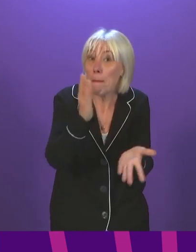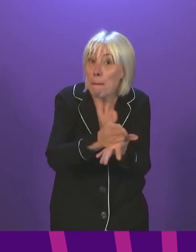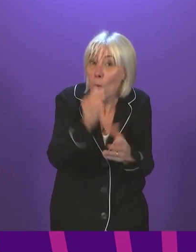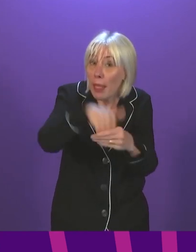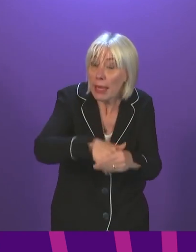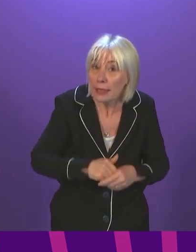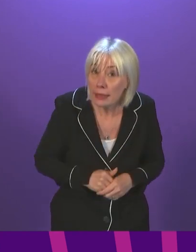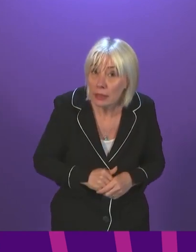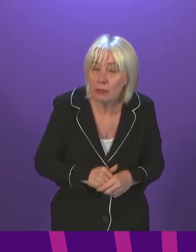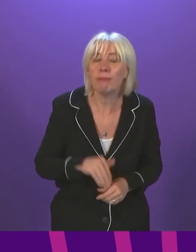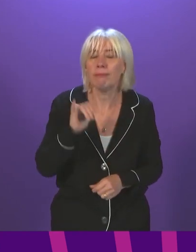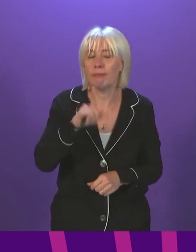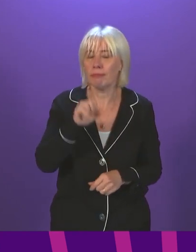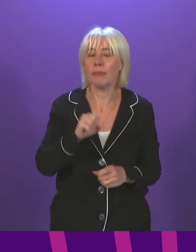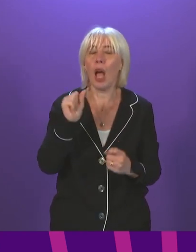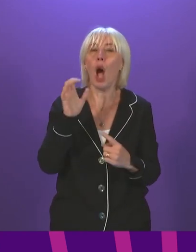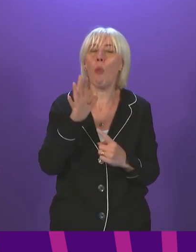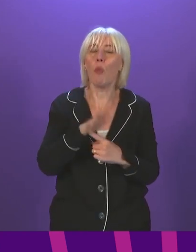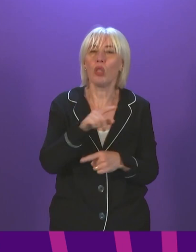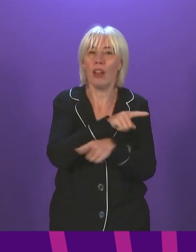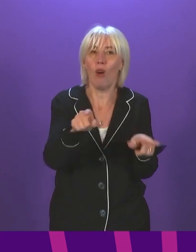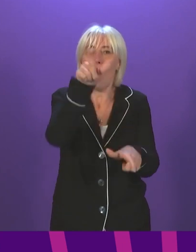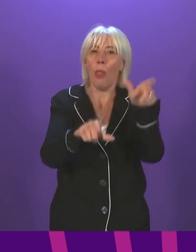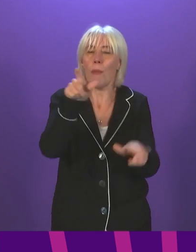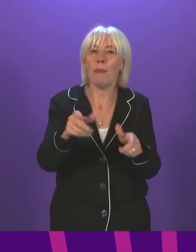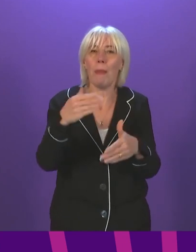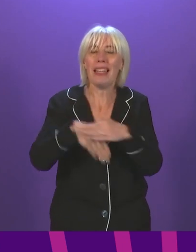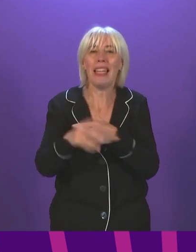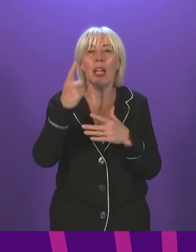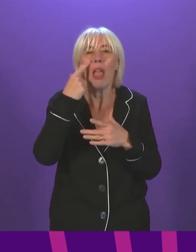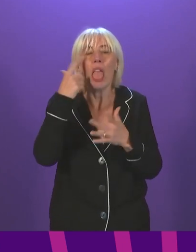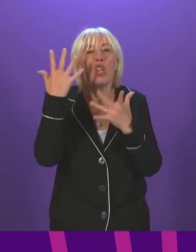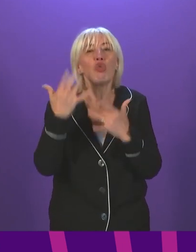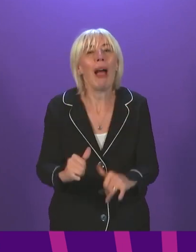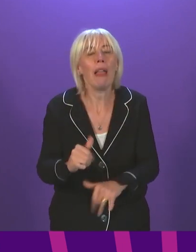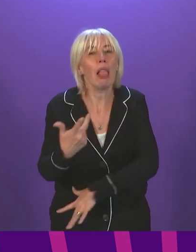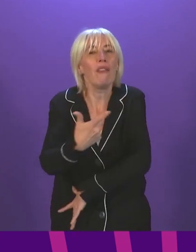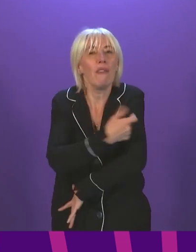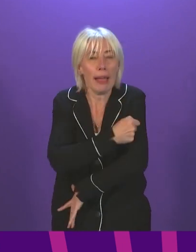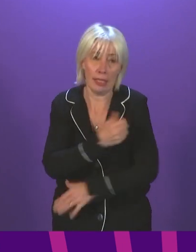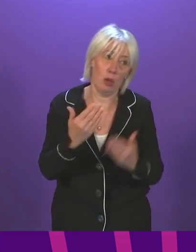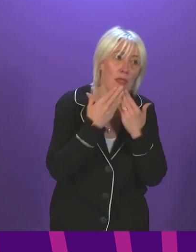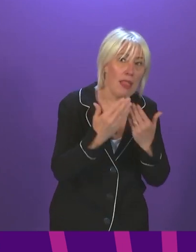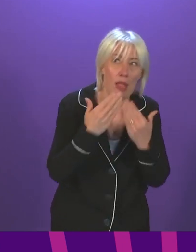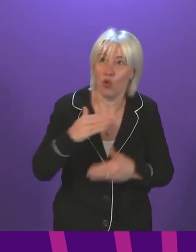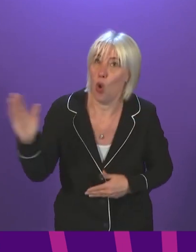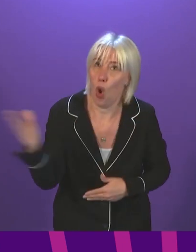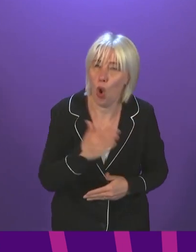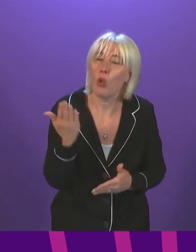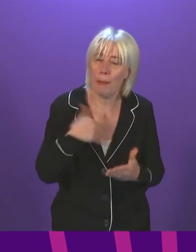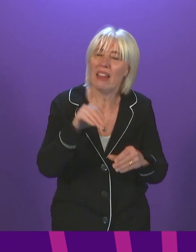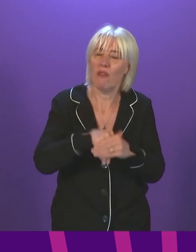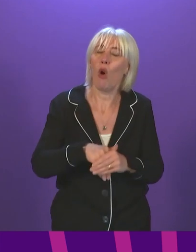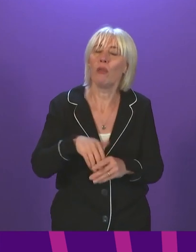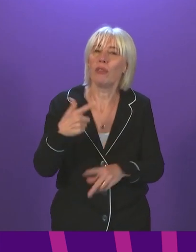This is obviously an important issue for those who did take part in vaccine trials, and again, let me thank anybody who did that. We've been very